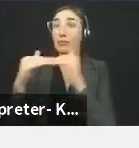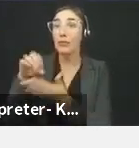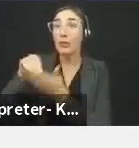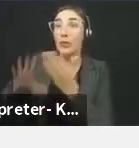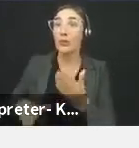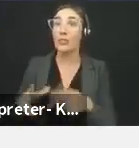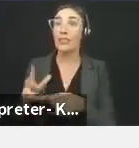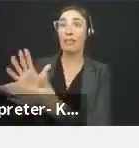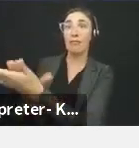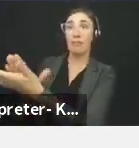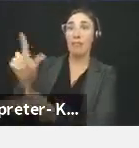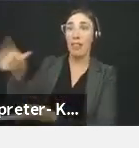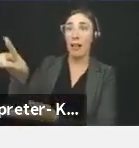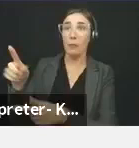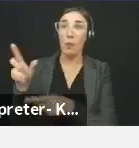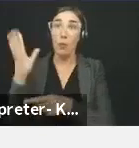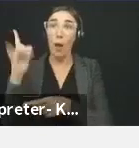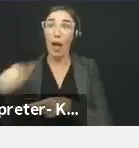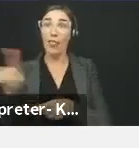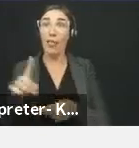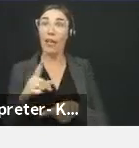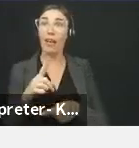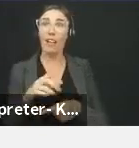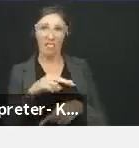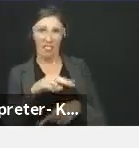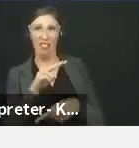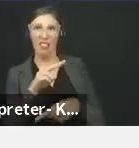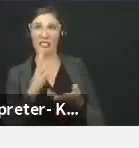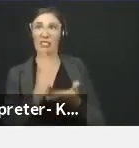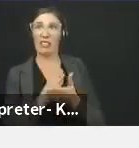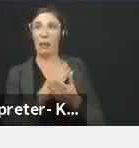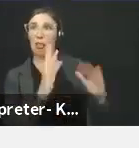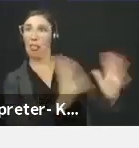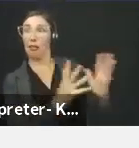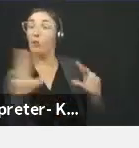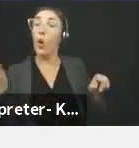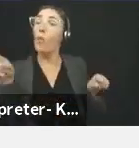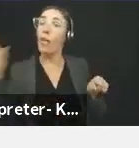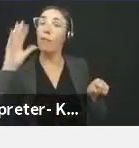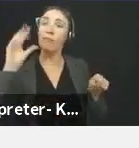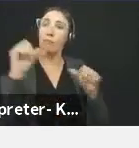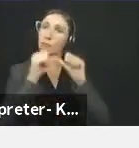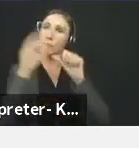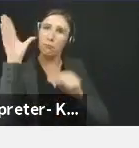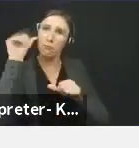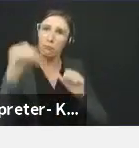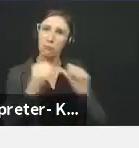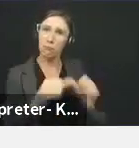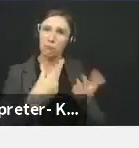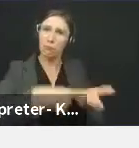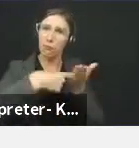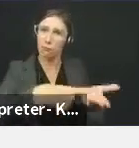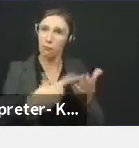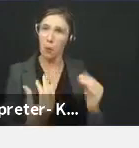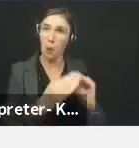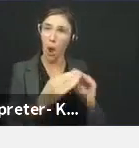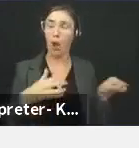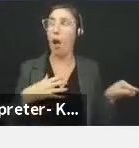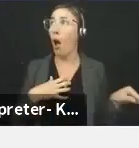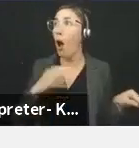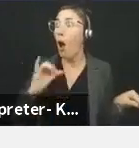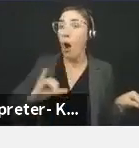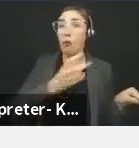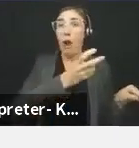bravely refused to stop having difficult conversations with him, Matthew Stevenson and Allison Vornick. He wouldn't have been able to make his journey without